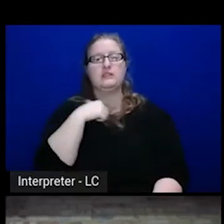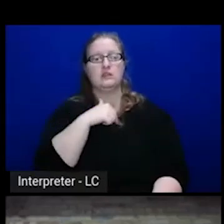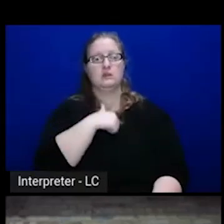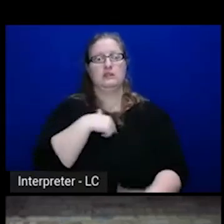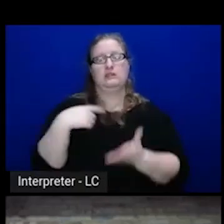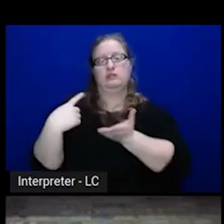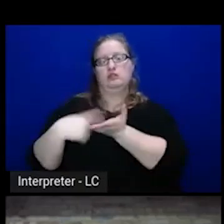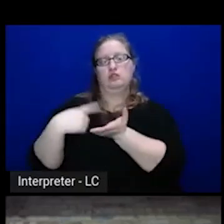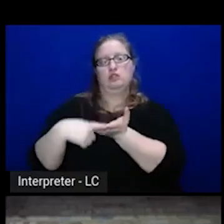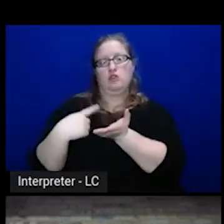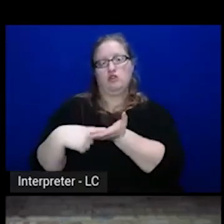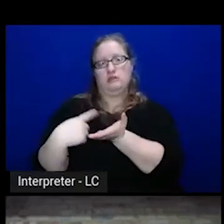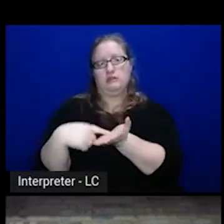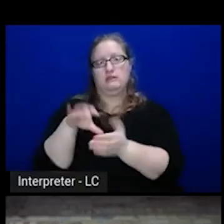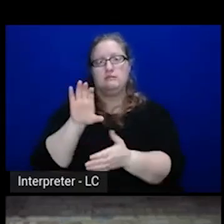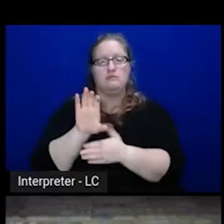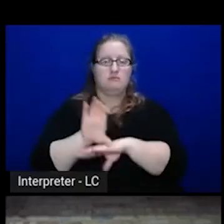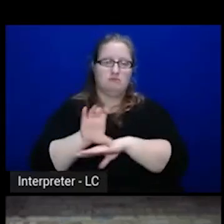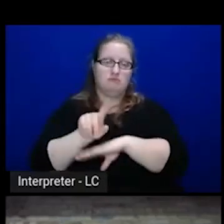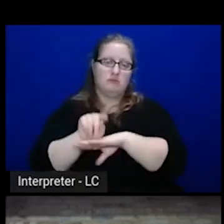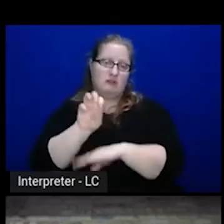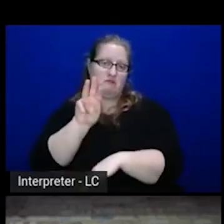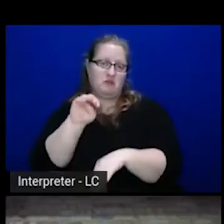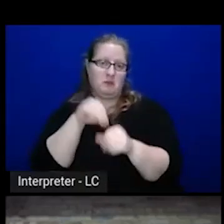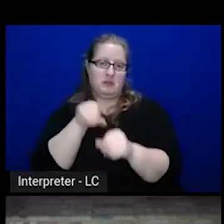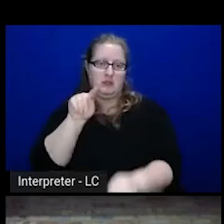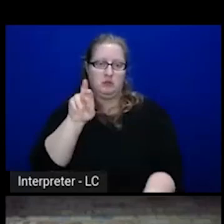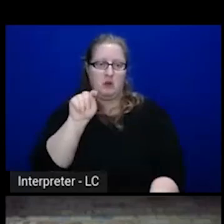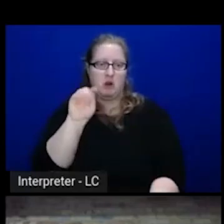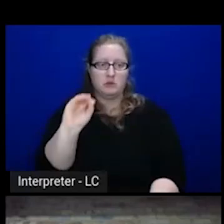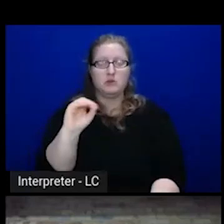I've been working in this role for about four years.